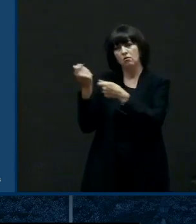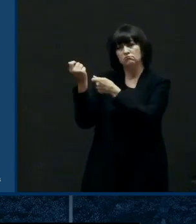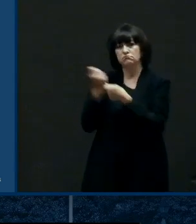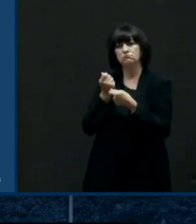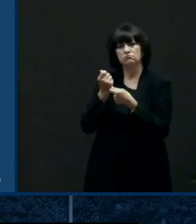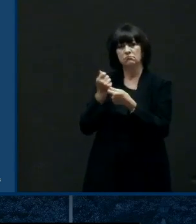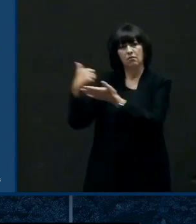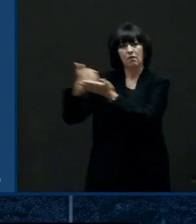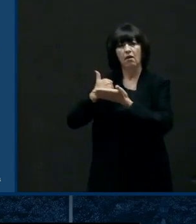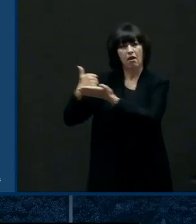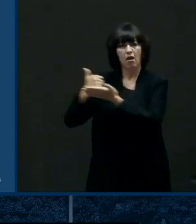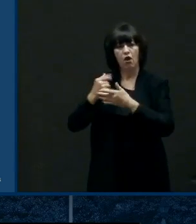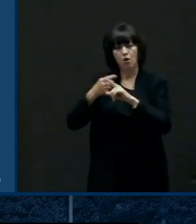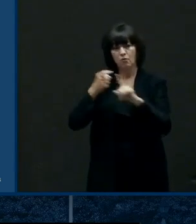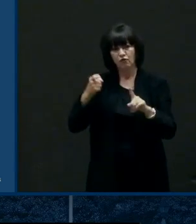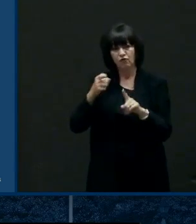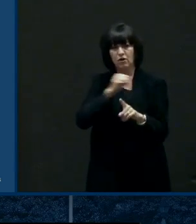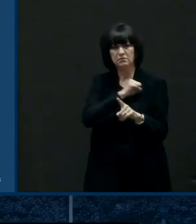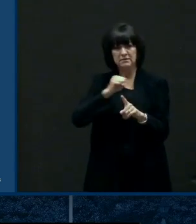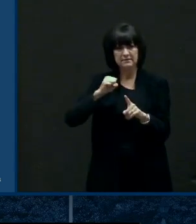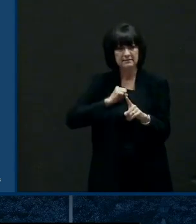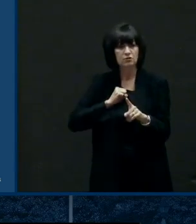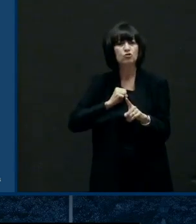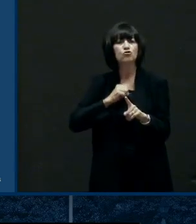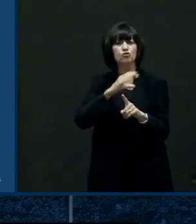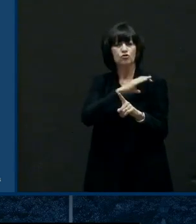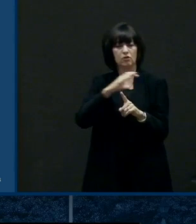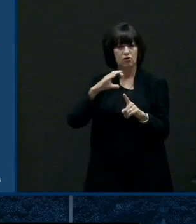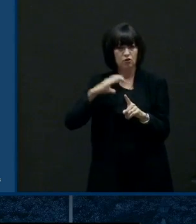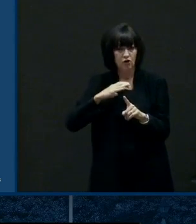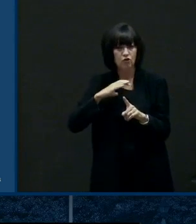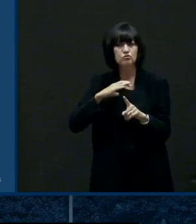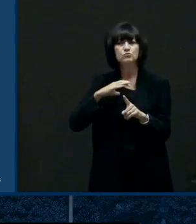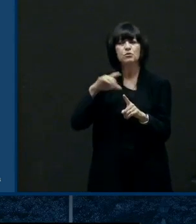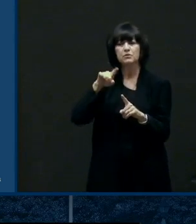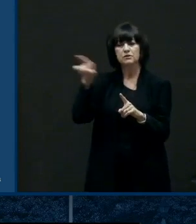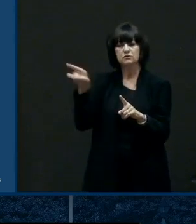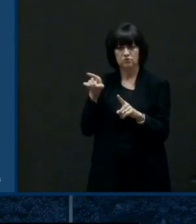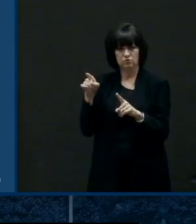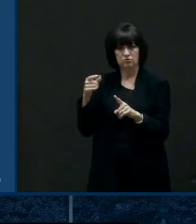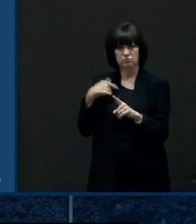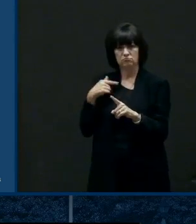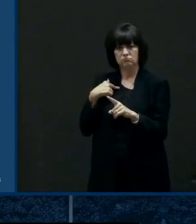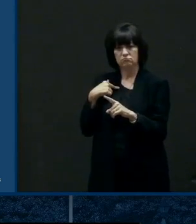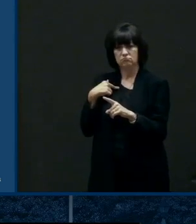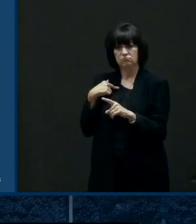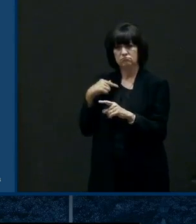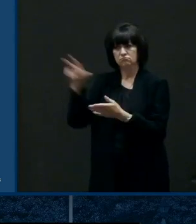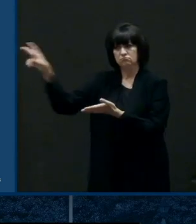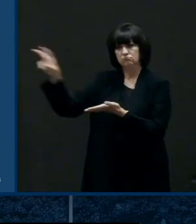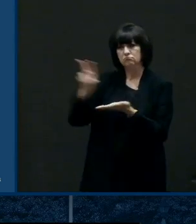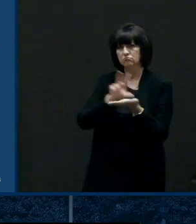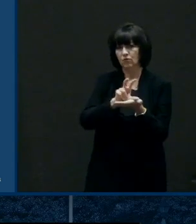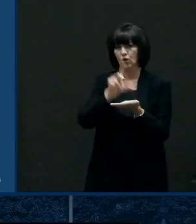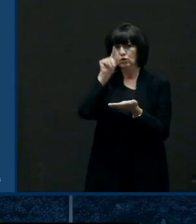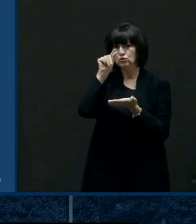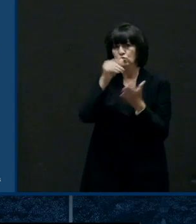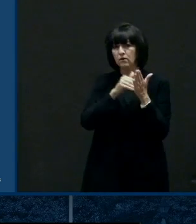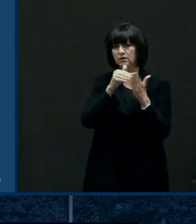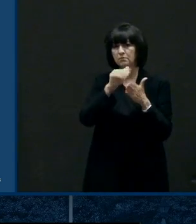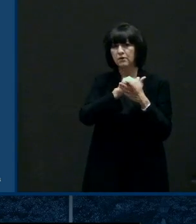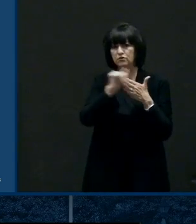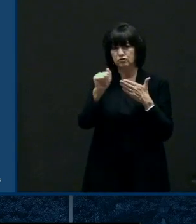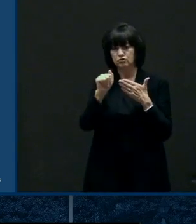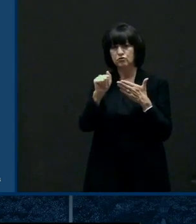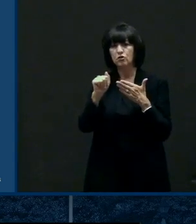senator carper center coons and congresswoman rochester we used 20 million dollars that went to the state and 20 million dollars